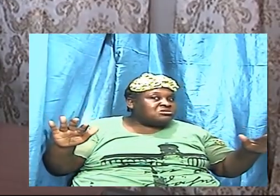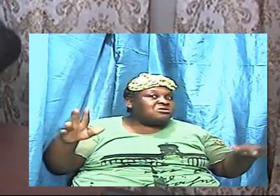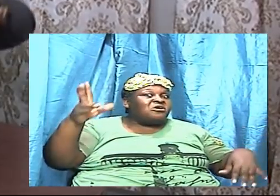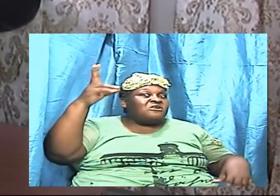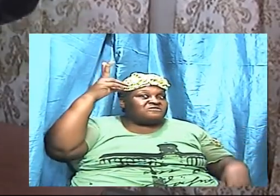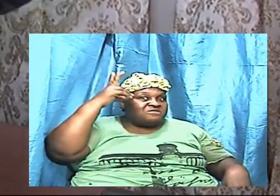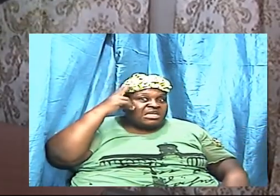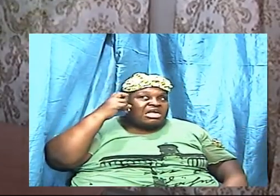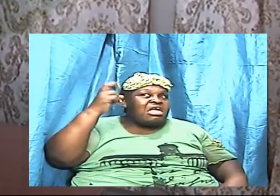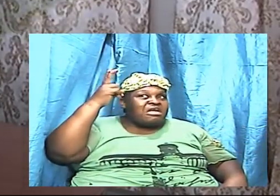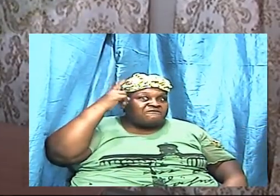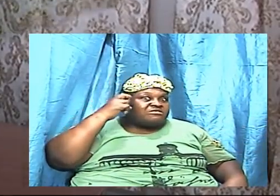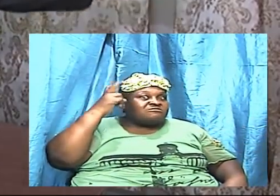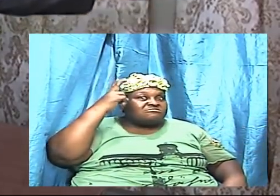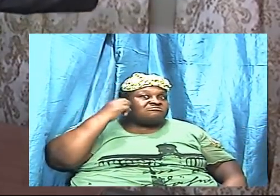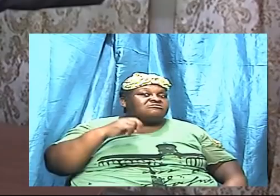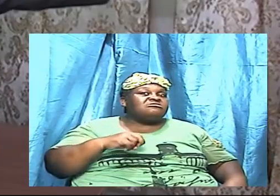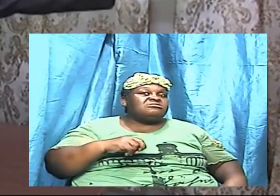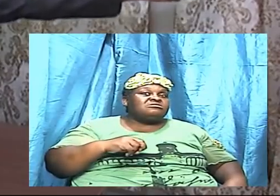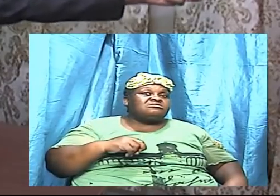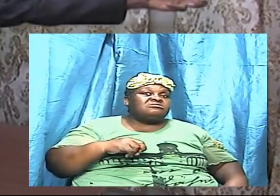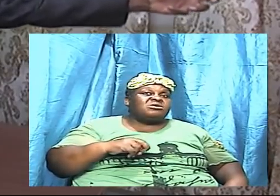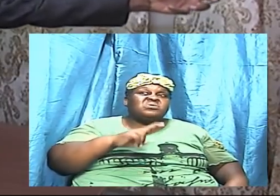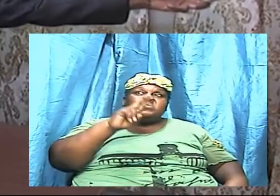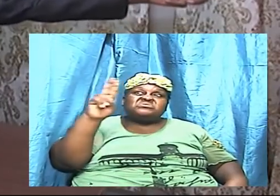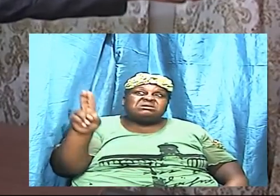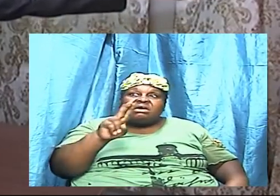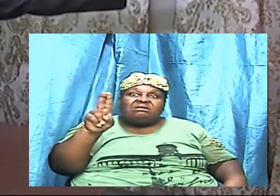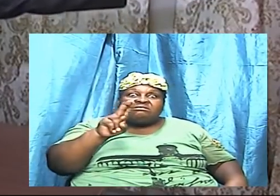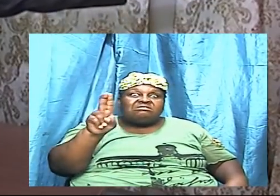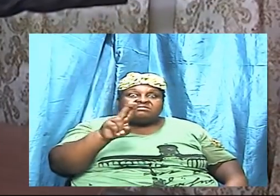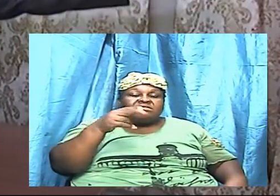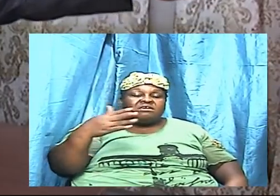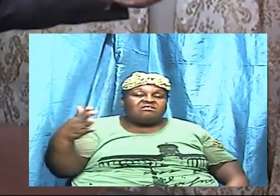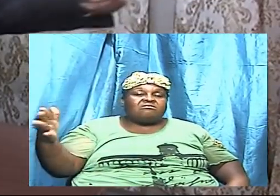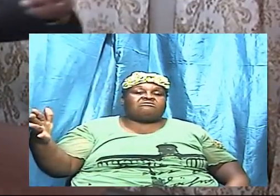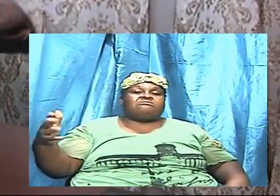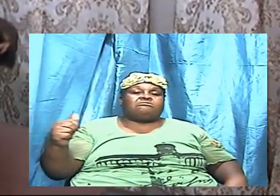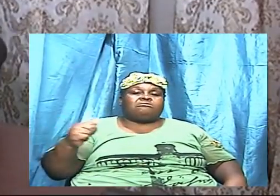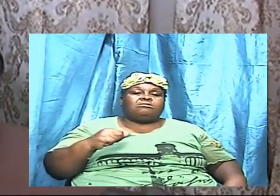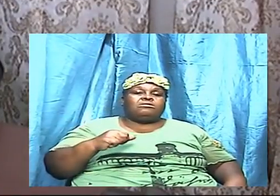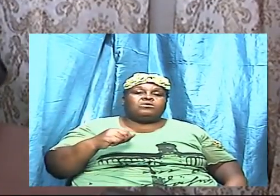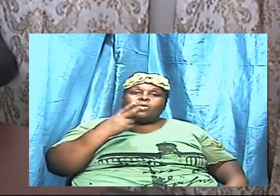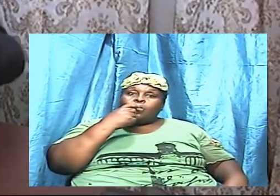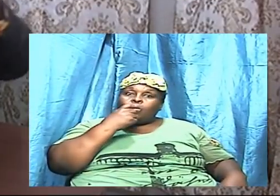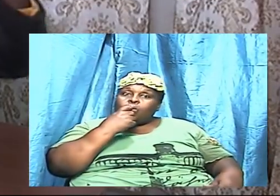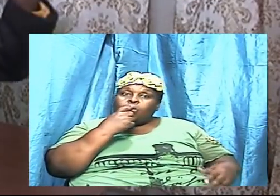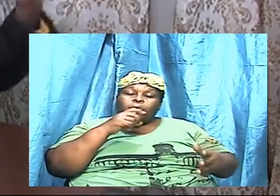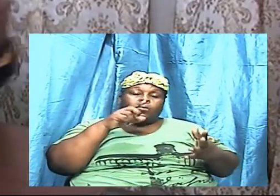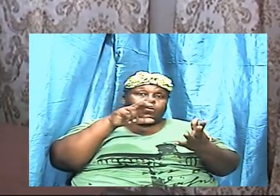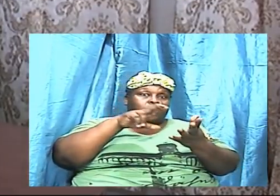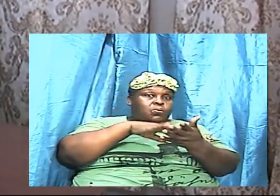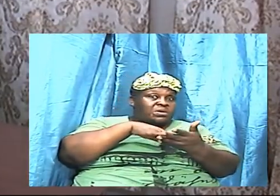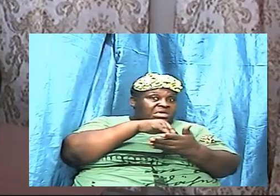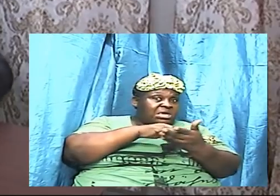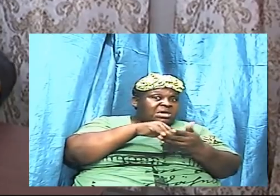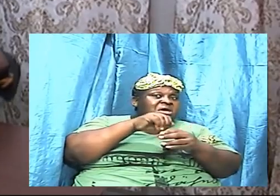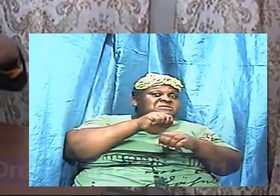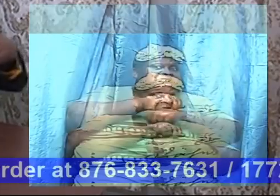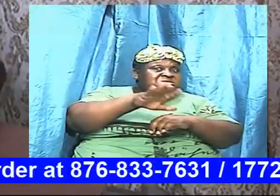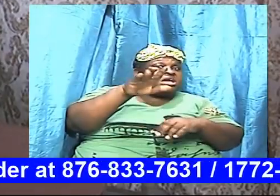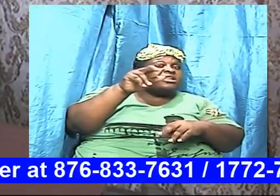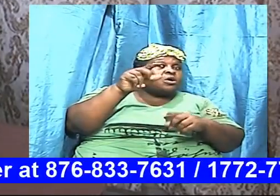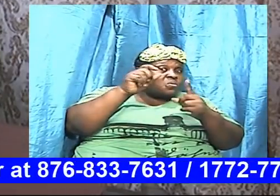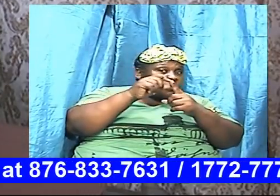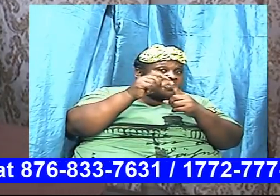he is going to use others who are weak to send a word that is a lie or